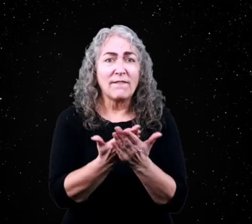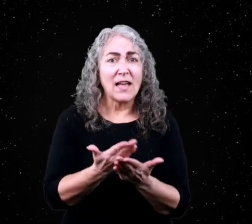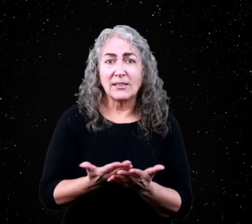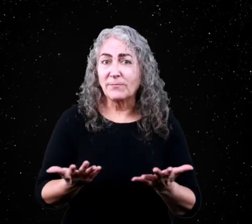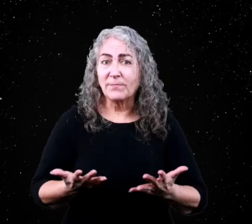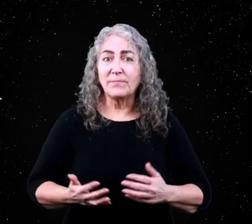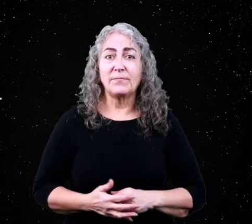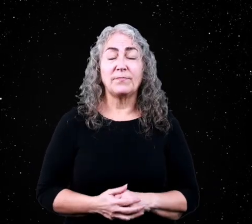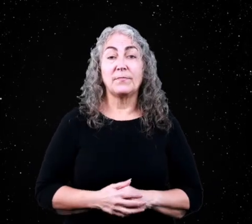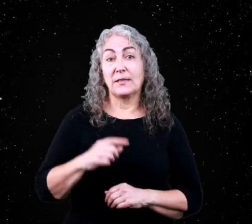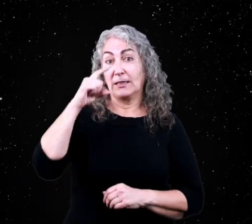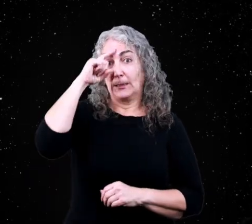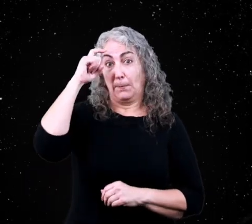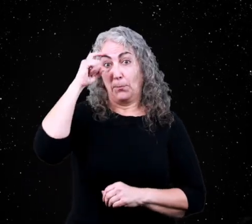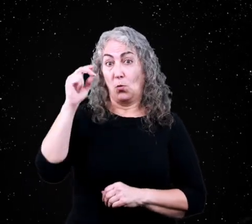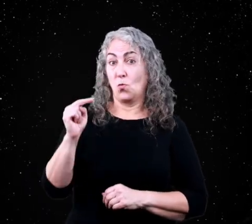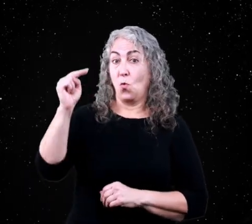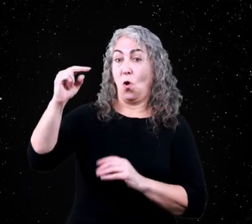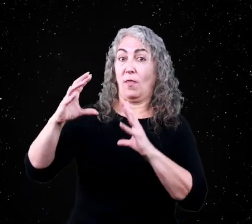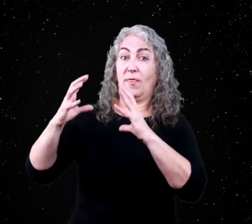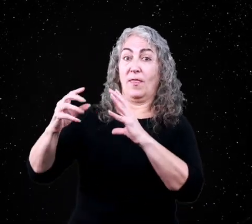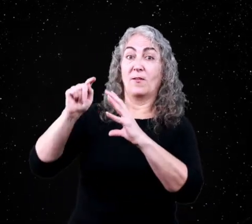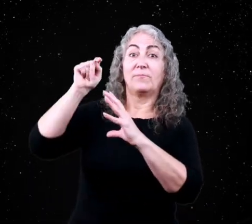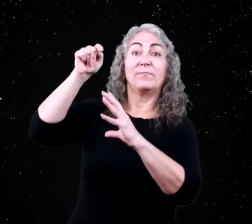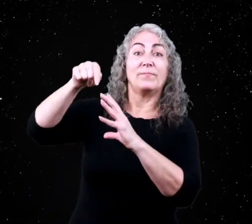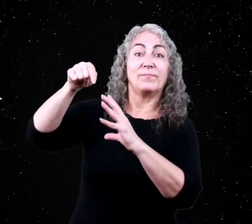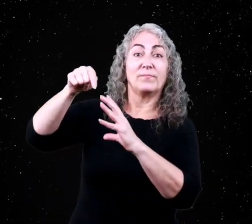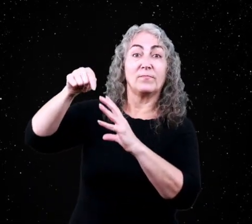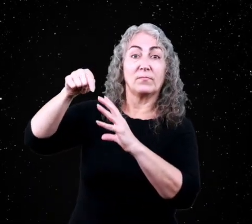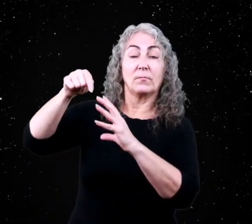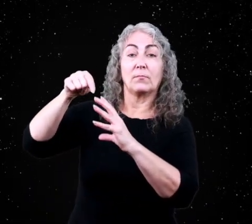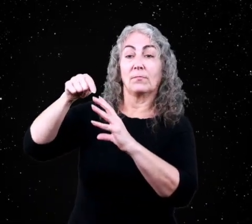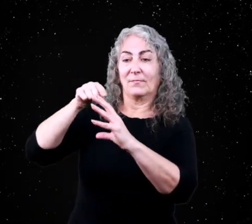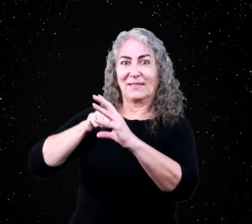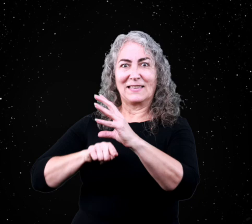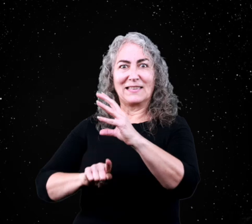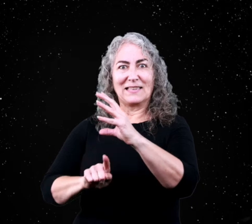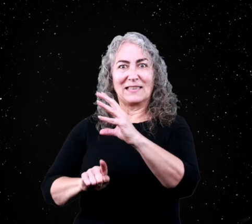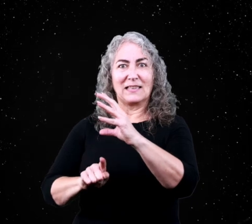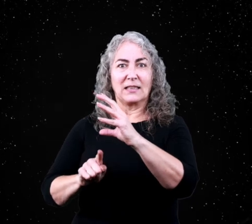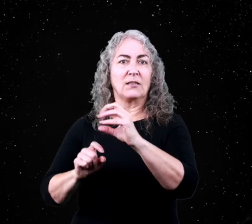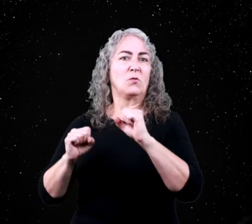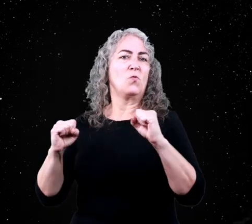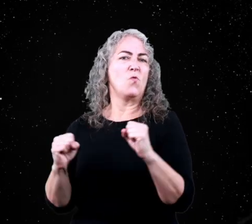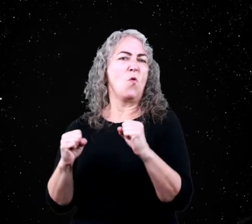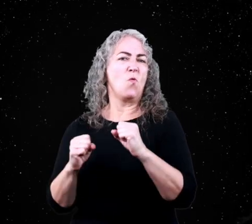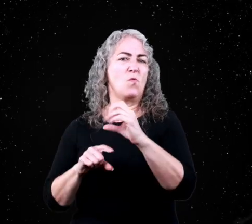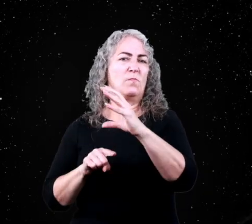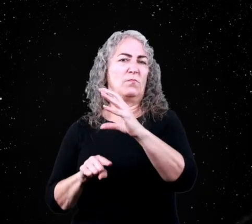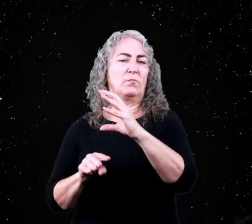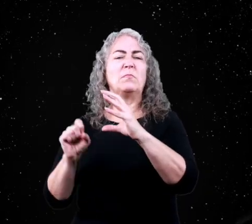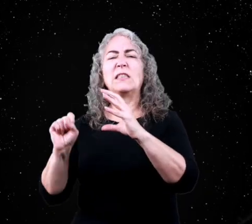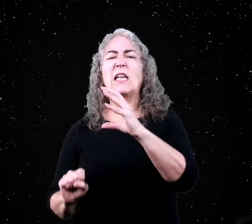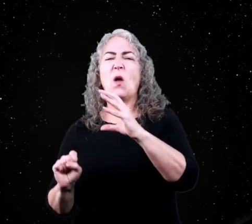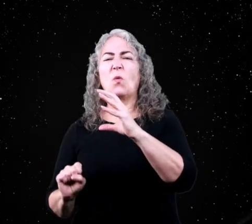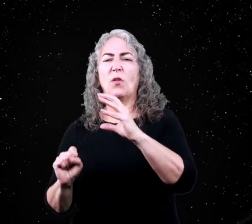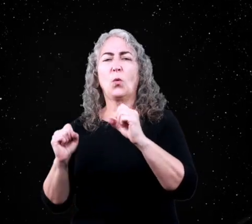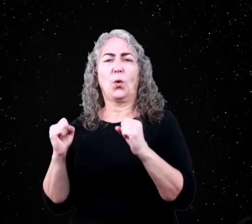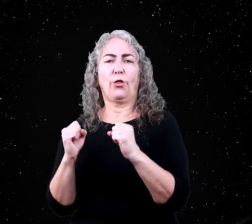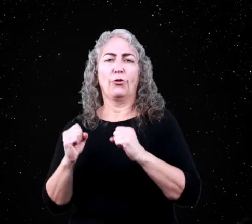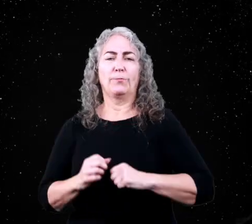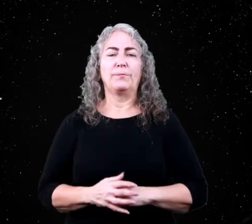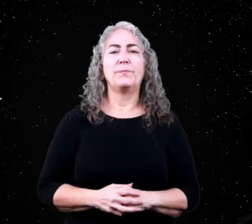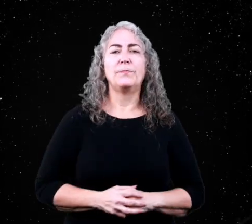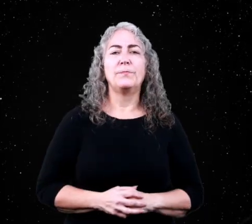Here is an interesting fact. When it is summer in the Northern Hemisphere, it is winter in the Southern Hemisphere,